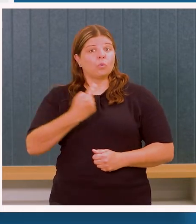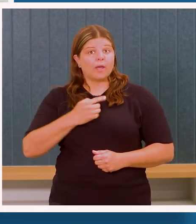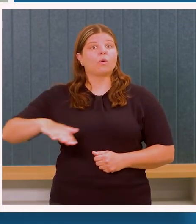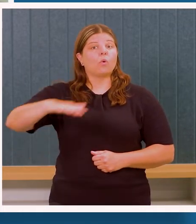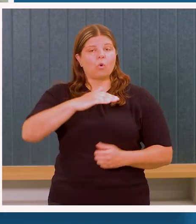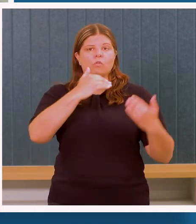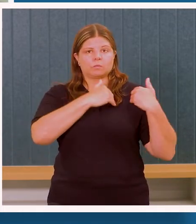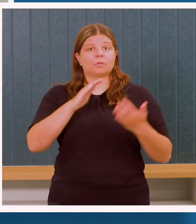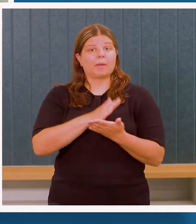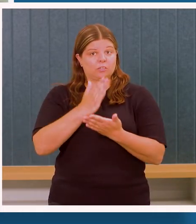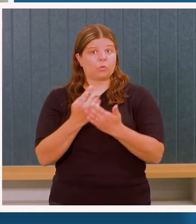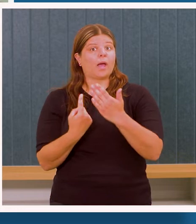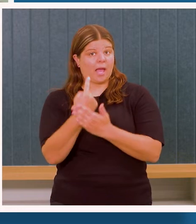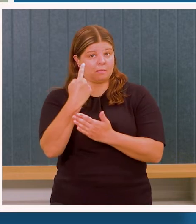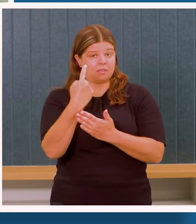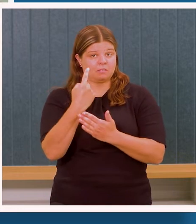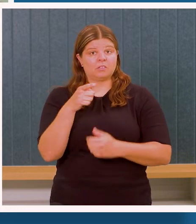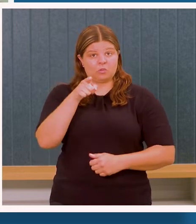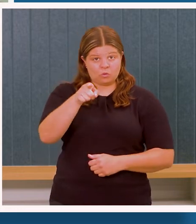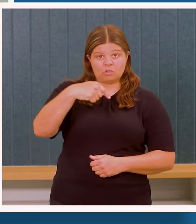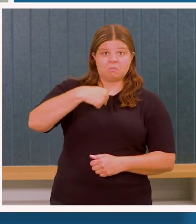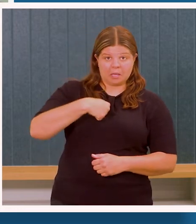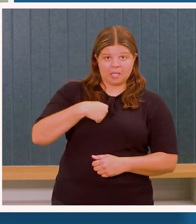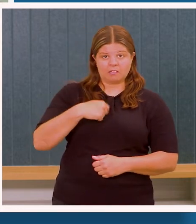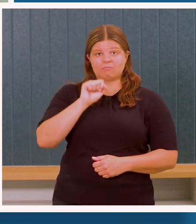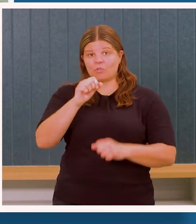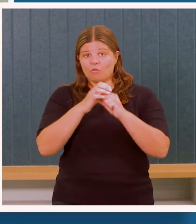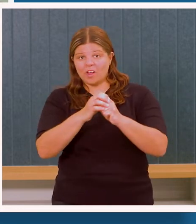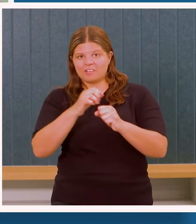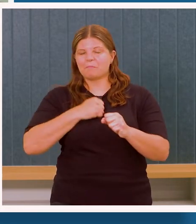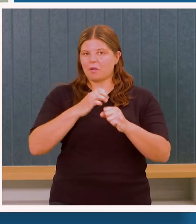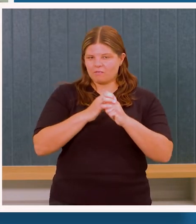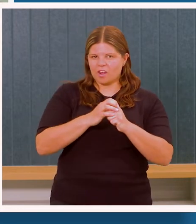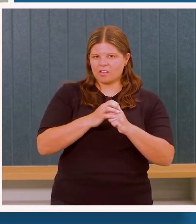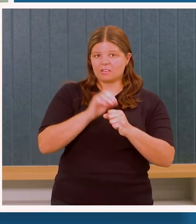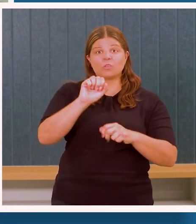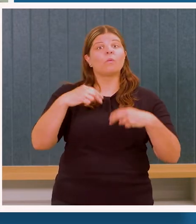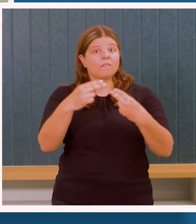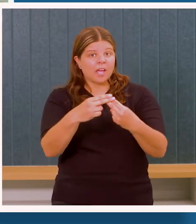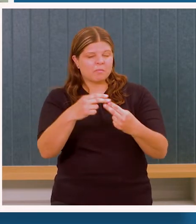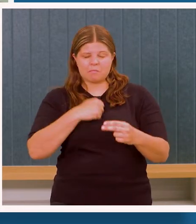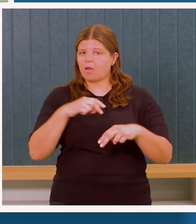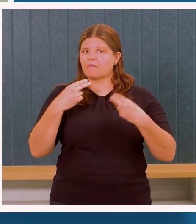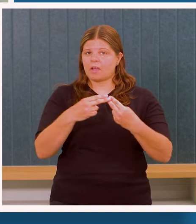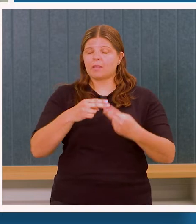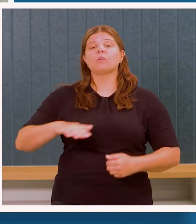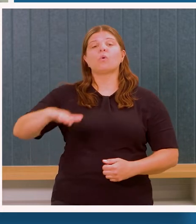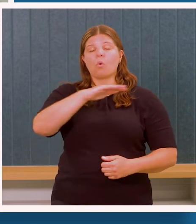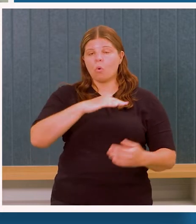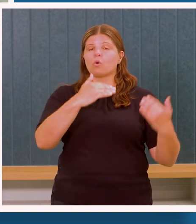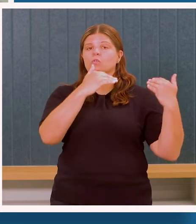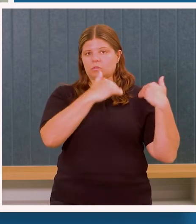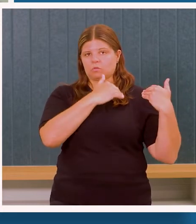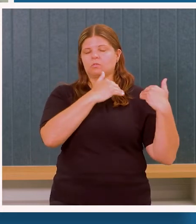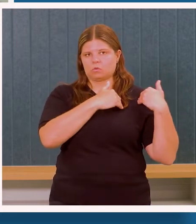We all have a role to play in making this happen. It's you and me, your friends, my friends, your